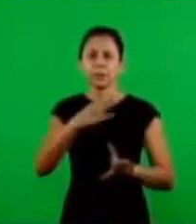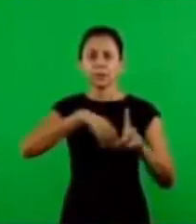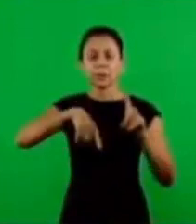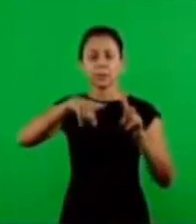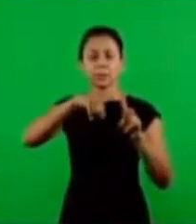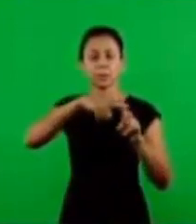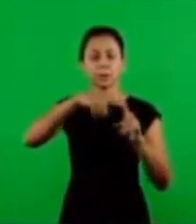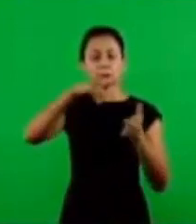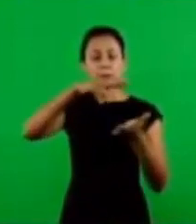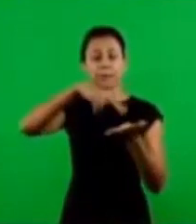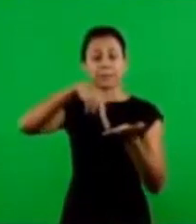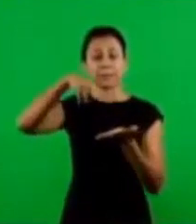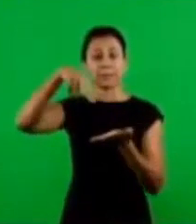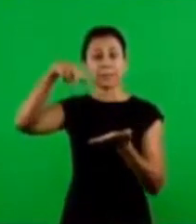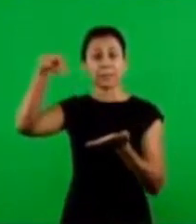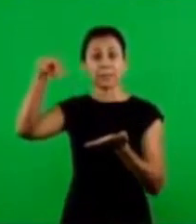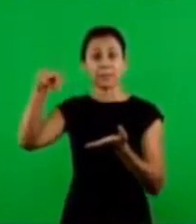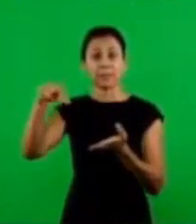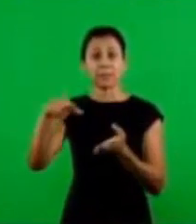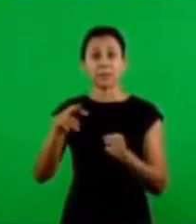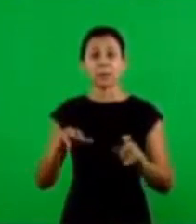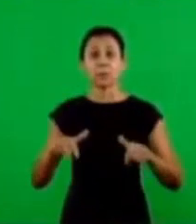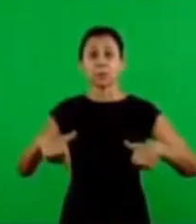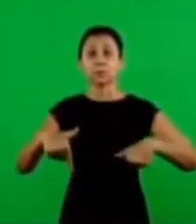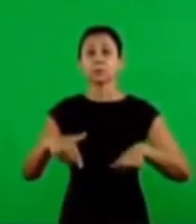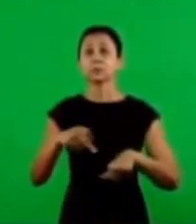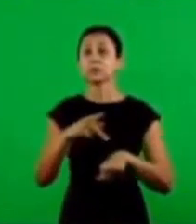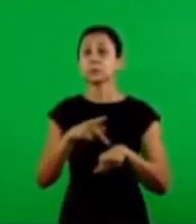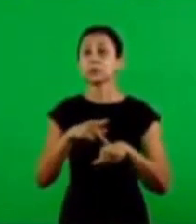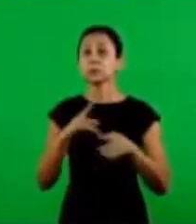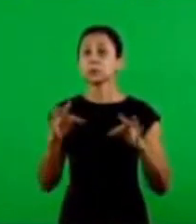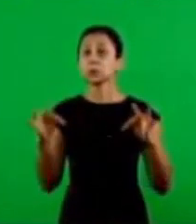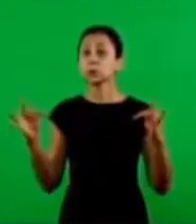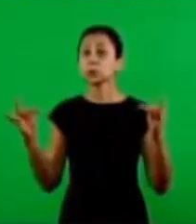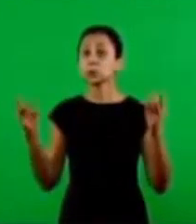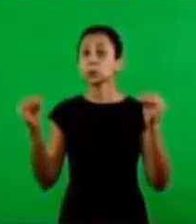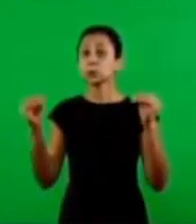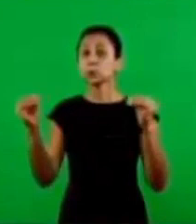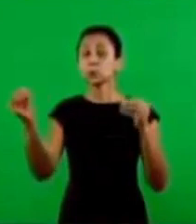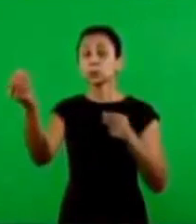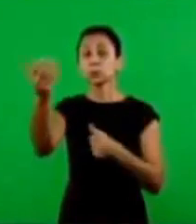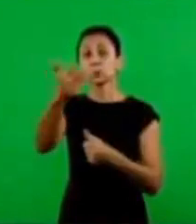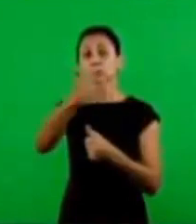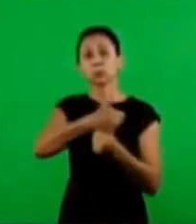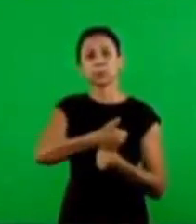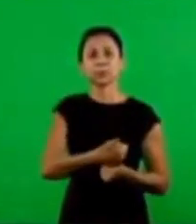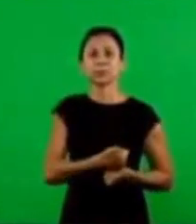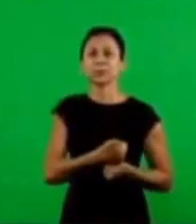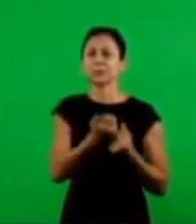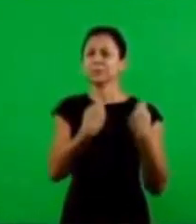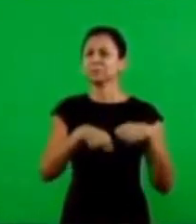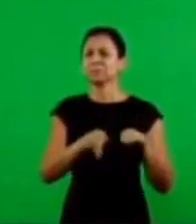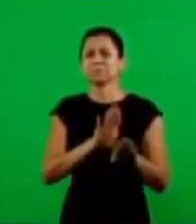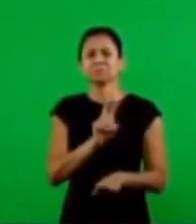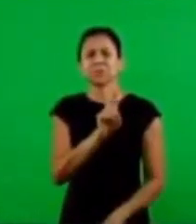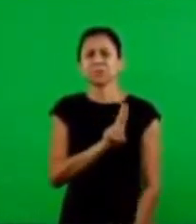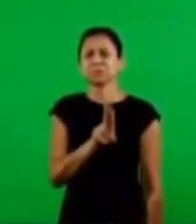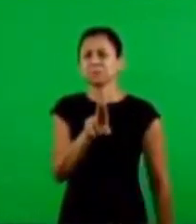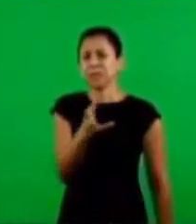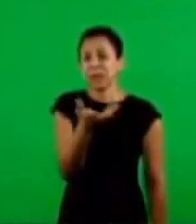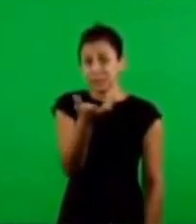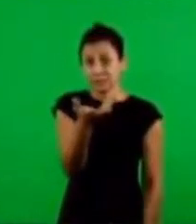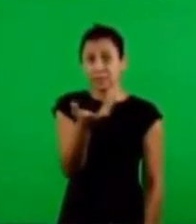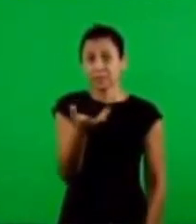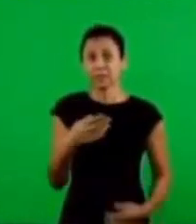is the action, the practical action, in which all of it has been